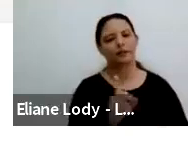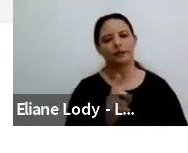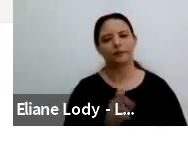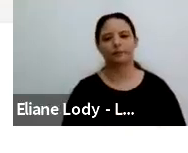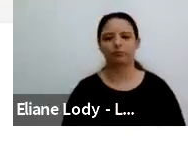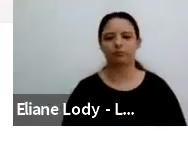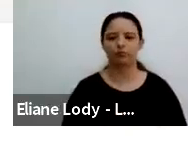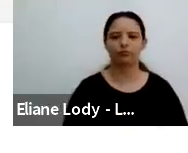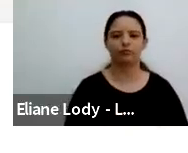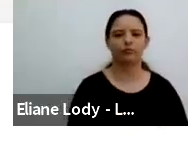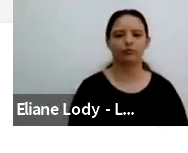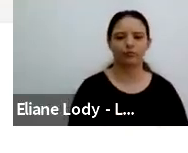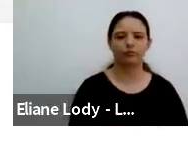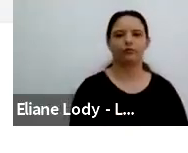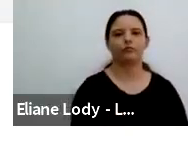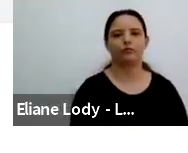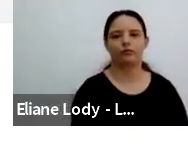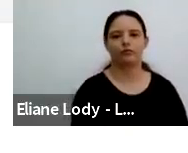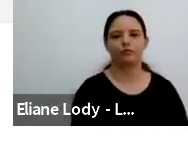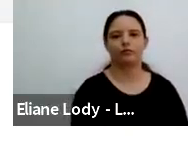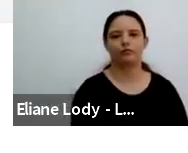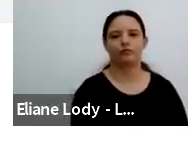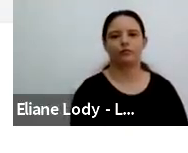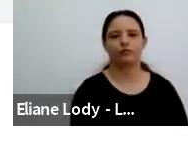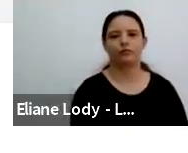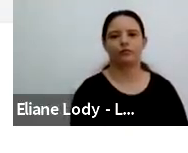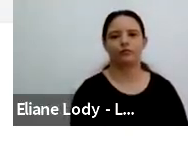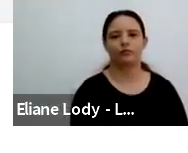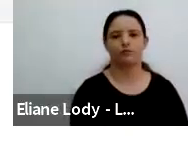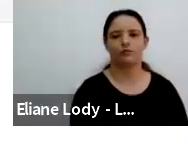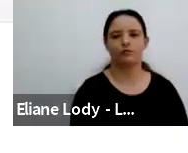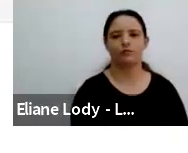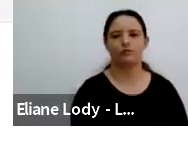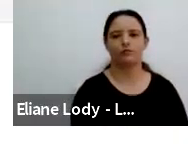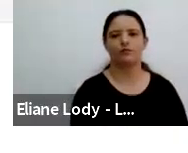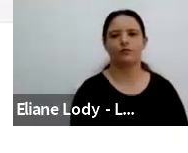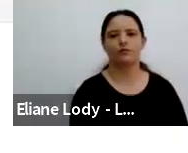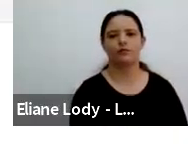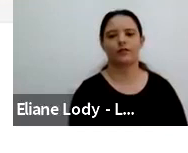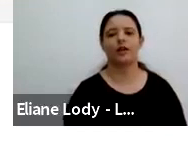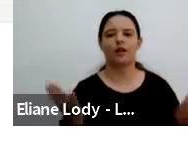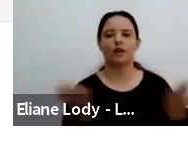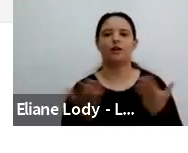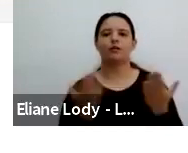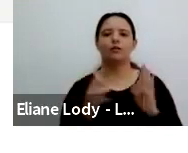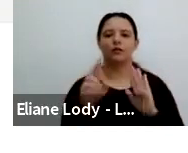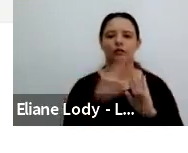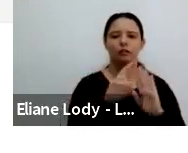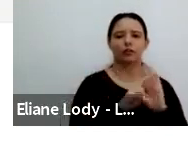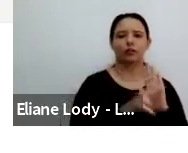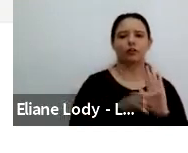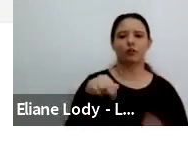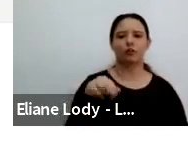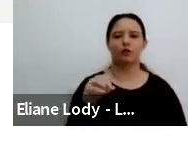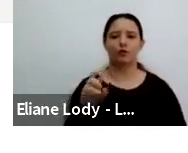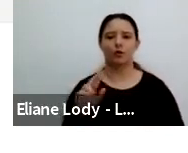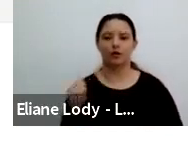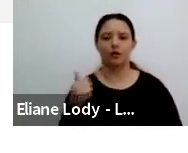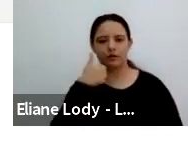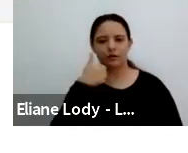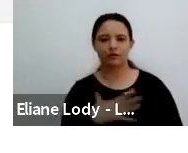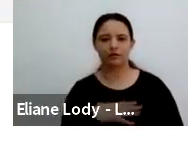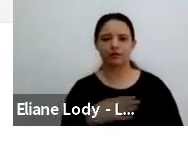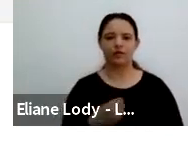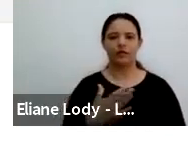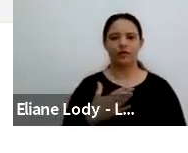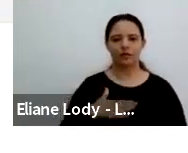I've talked a little bit about a lifespan case study of Nora, our daughter, Julie, and my daughter, who was born